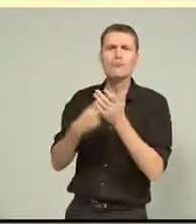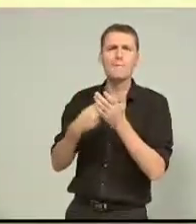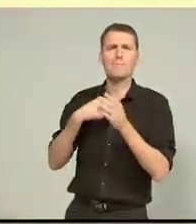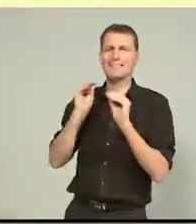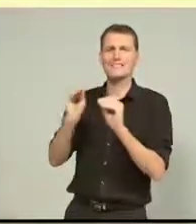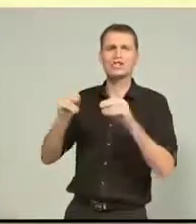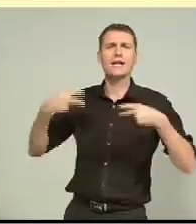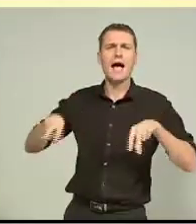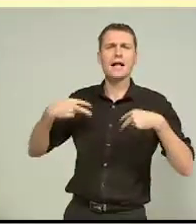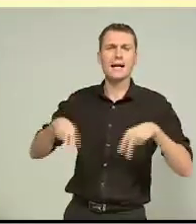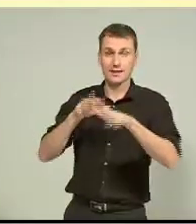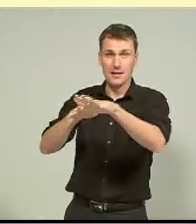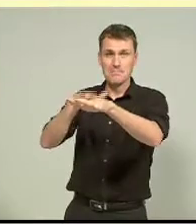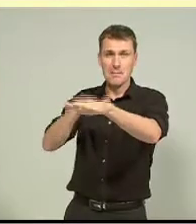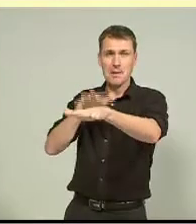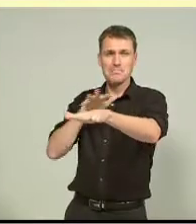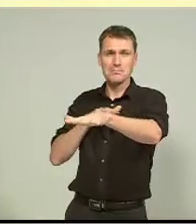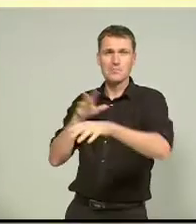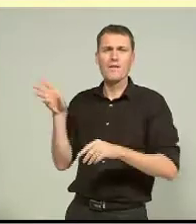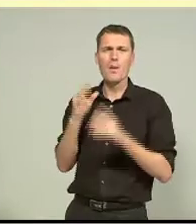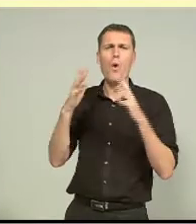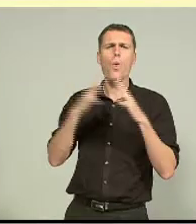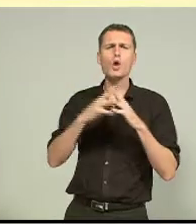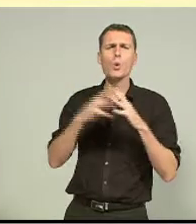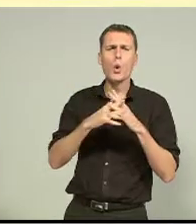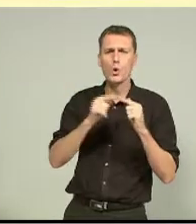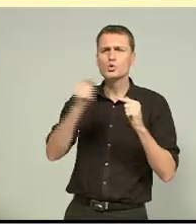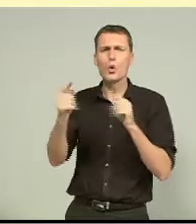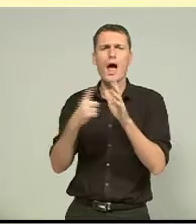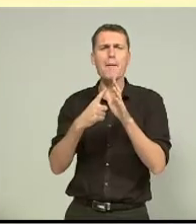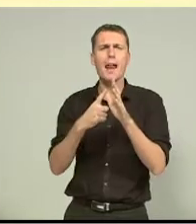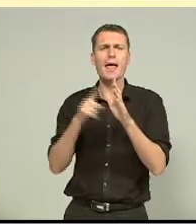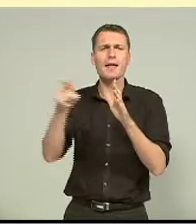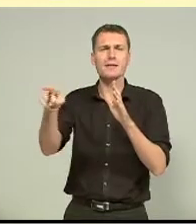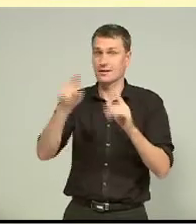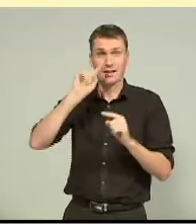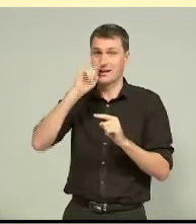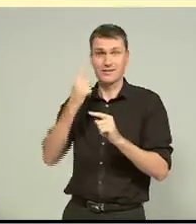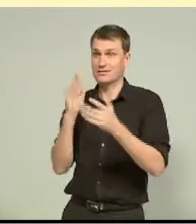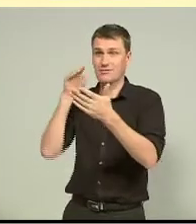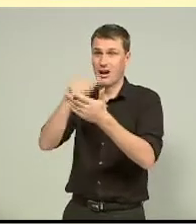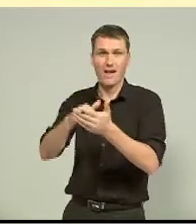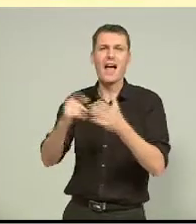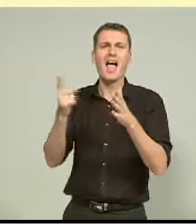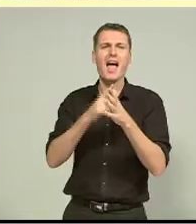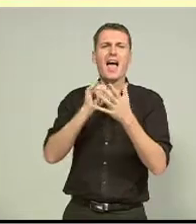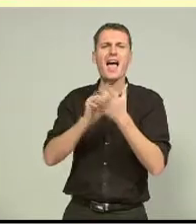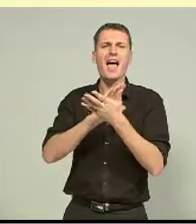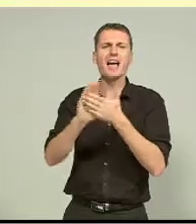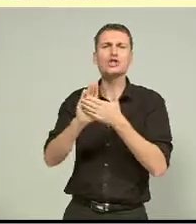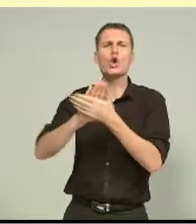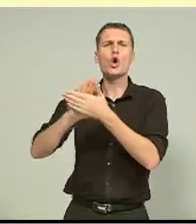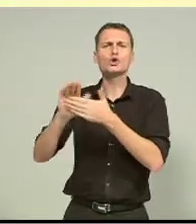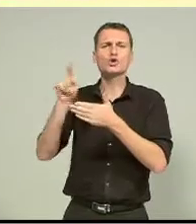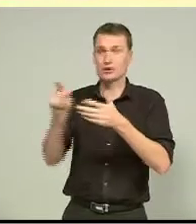bumper to bumper from Waikuku through to Amberley and I couldn't even get to the asheress passing lane and I had to turn around. Following